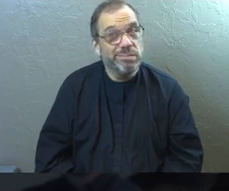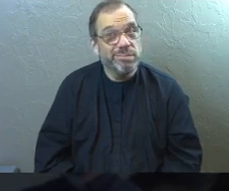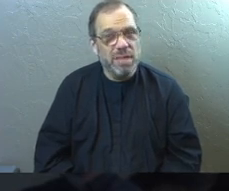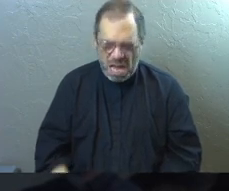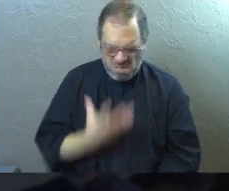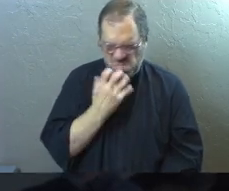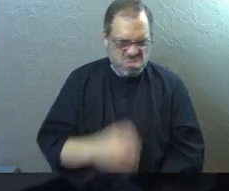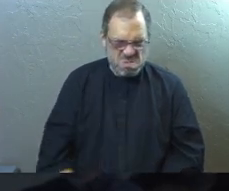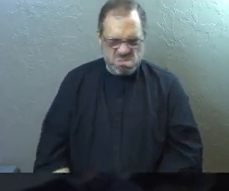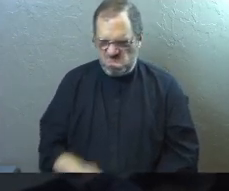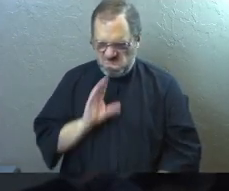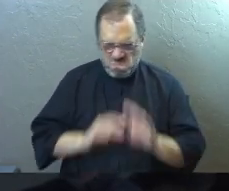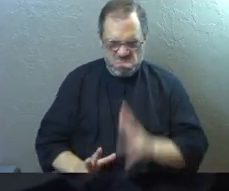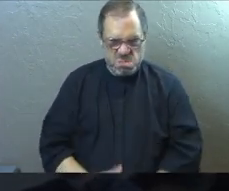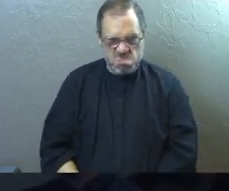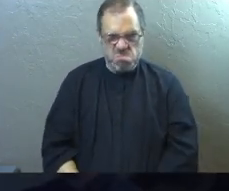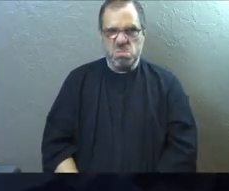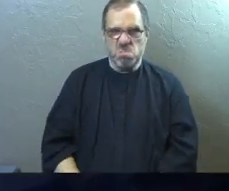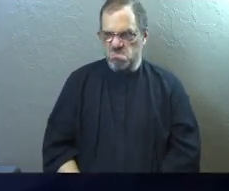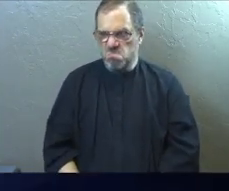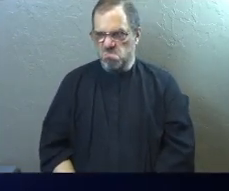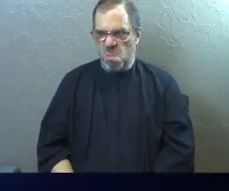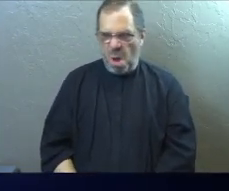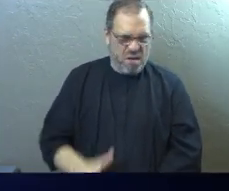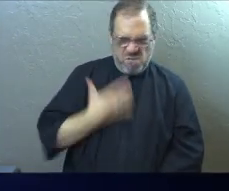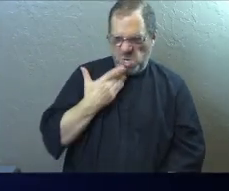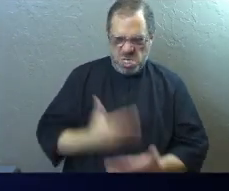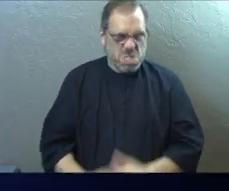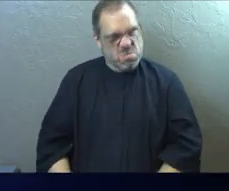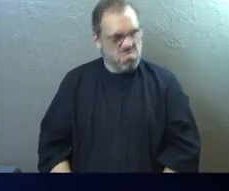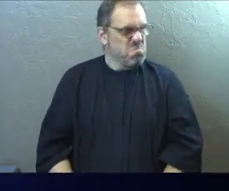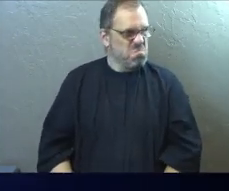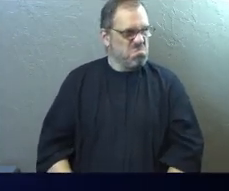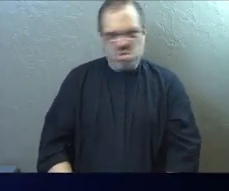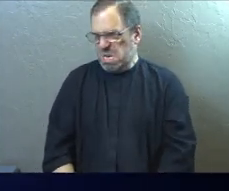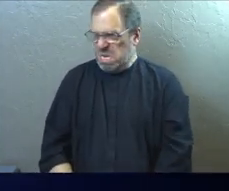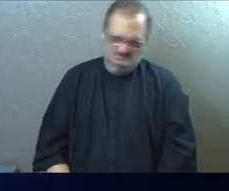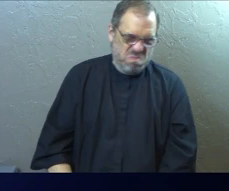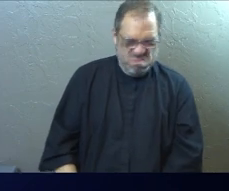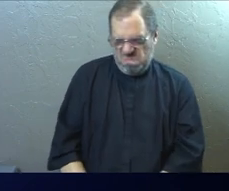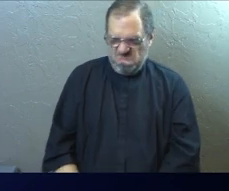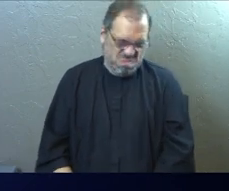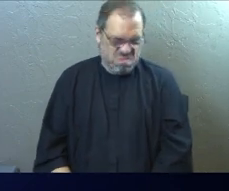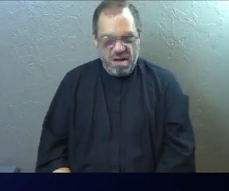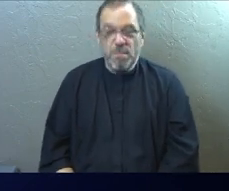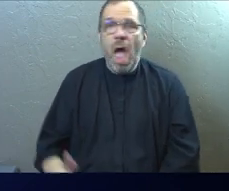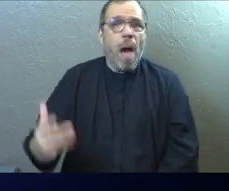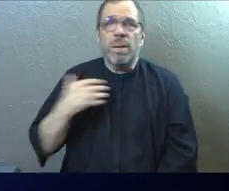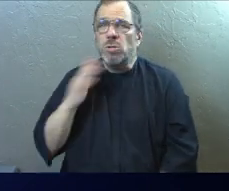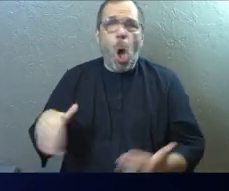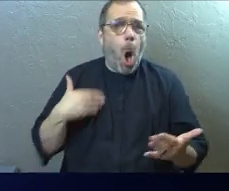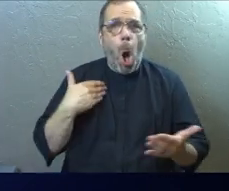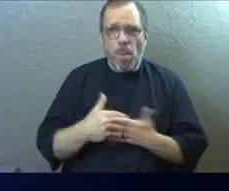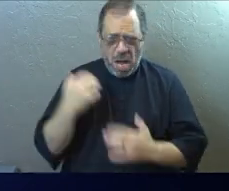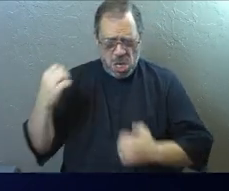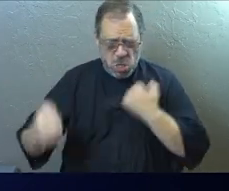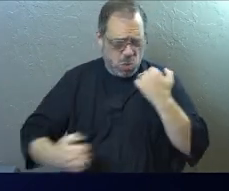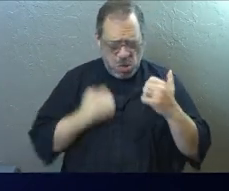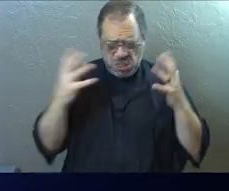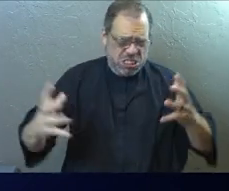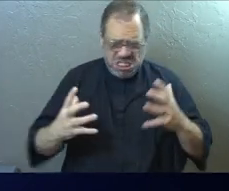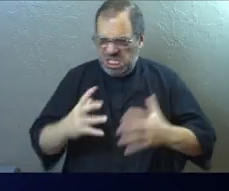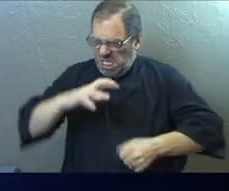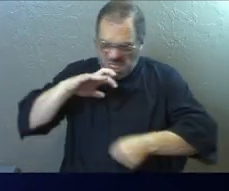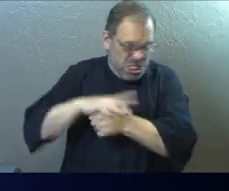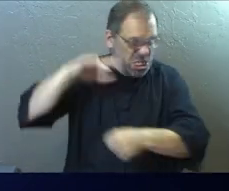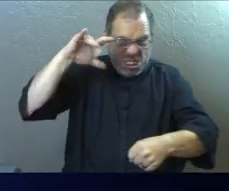I'm not angry. I'm just frustrated. It feels so good to say that because I throw all of my emotion, no matter